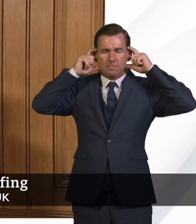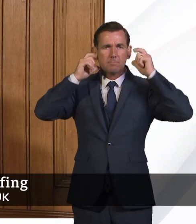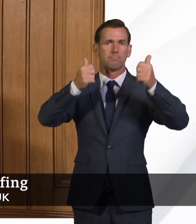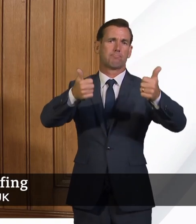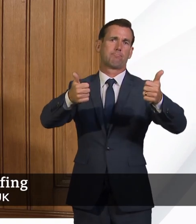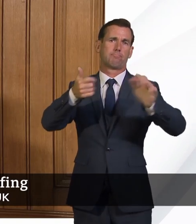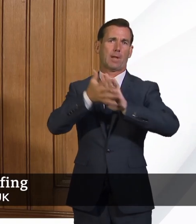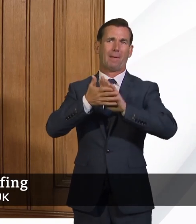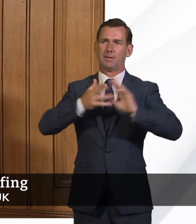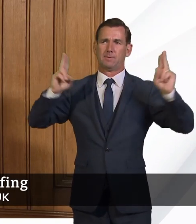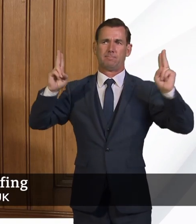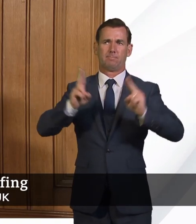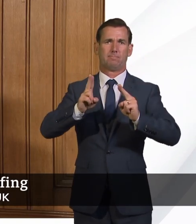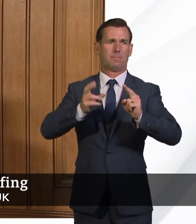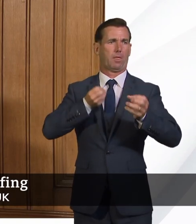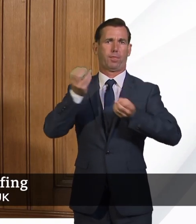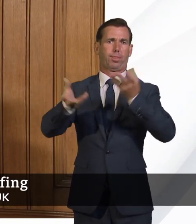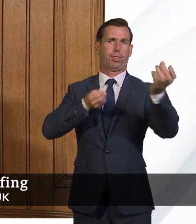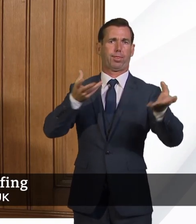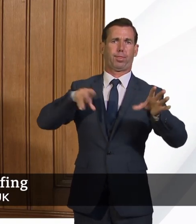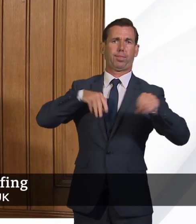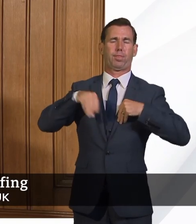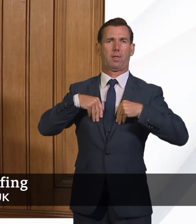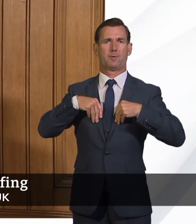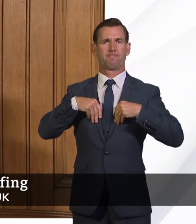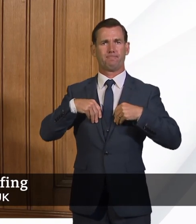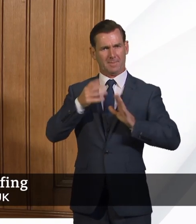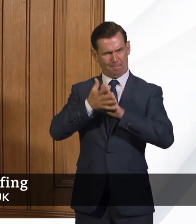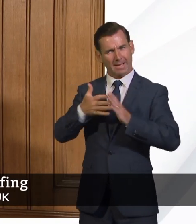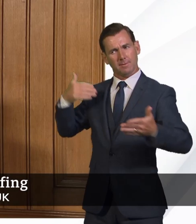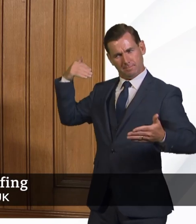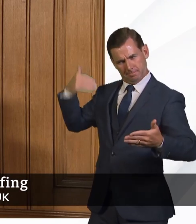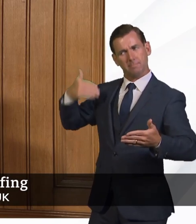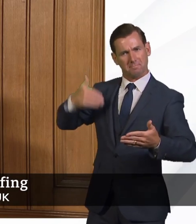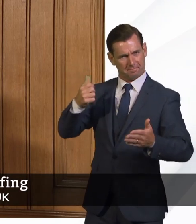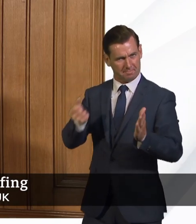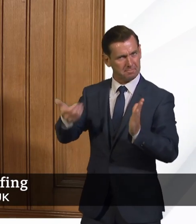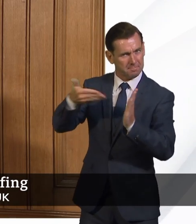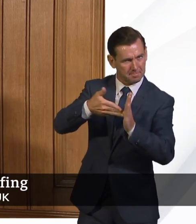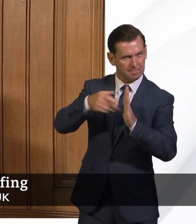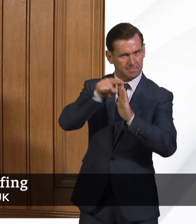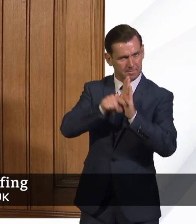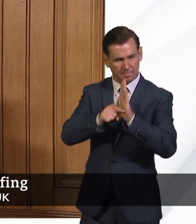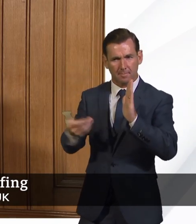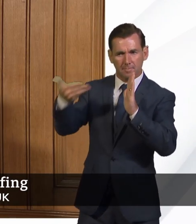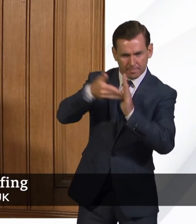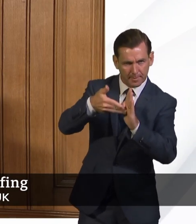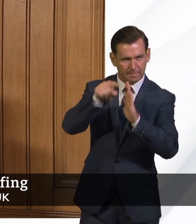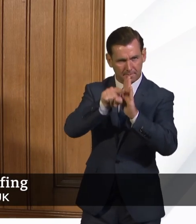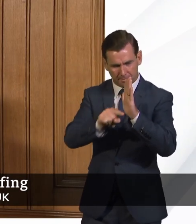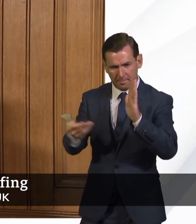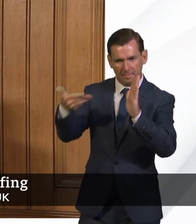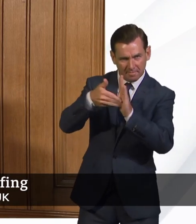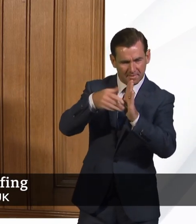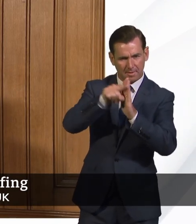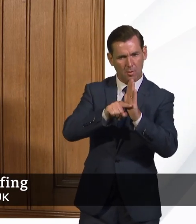the chance of transmission. So we have progressively, over the course of this epidemic, introduced more and more measures